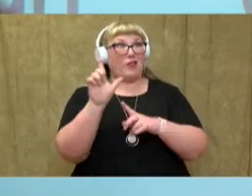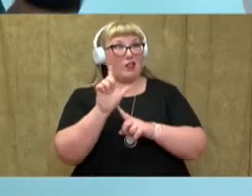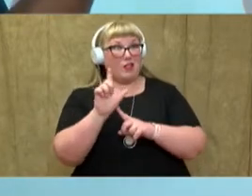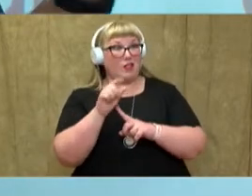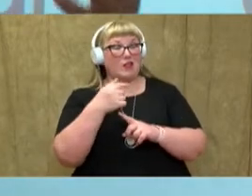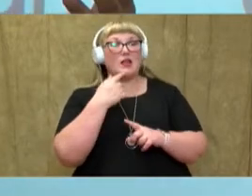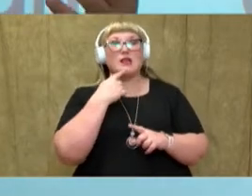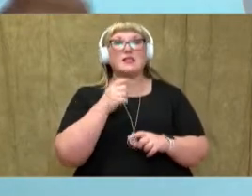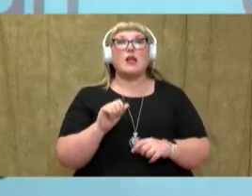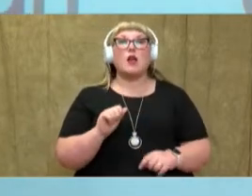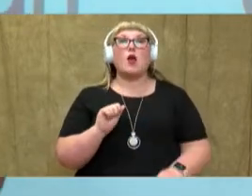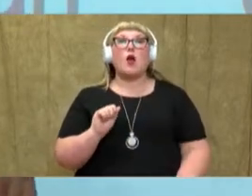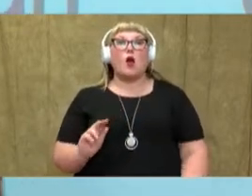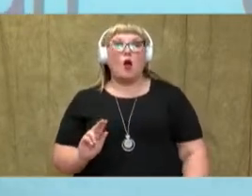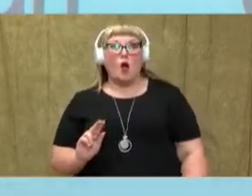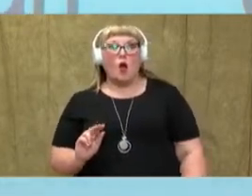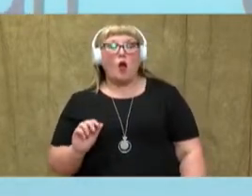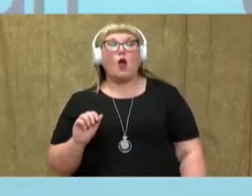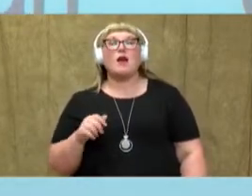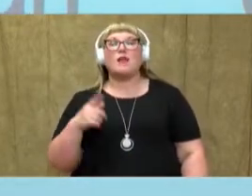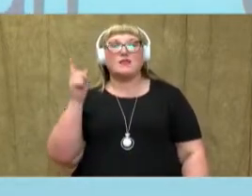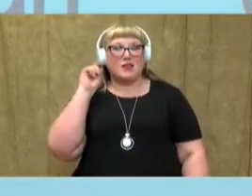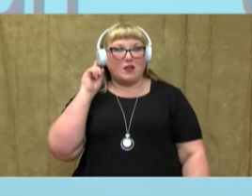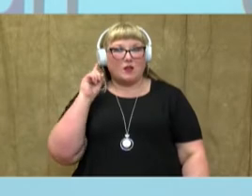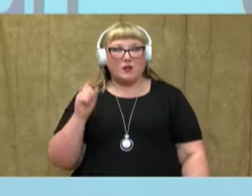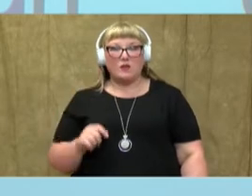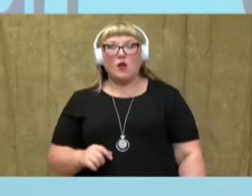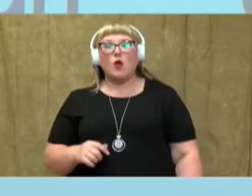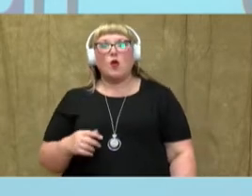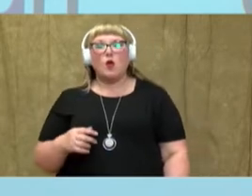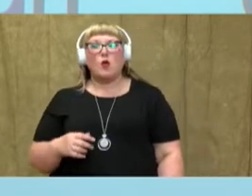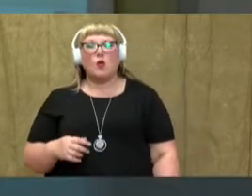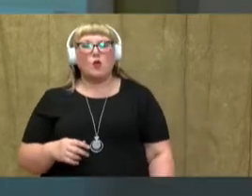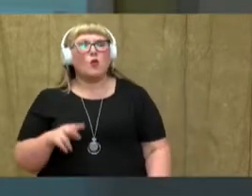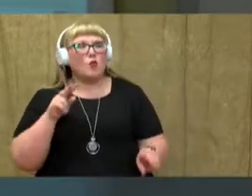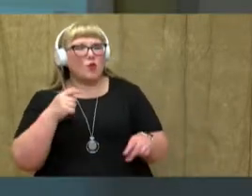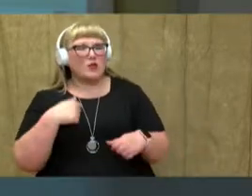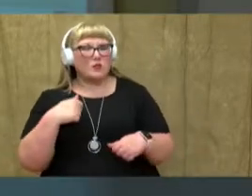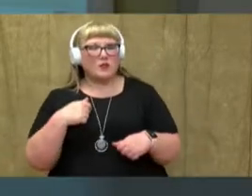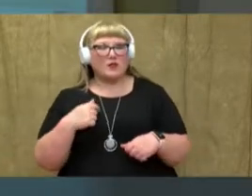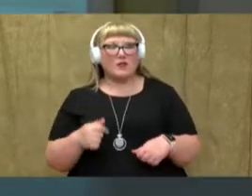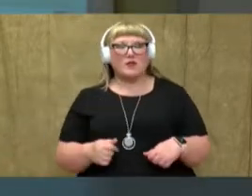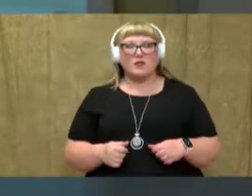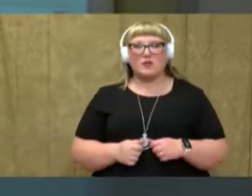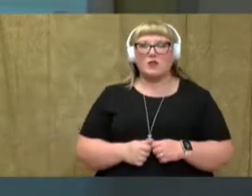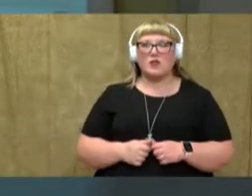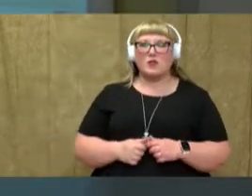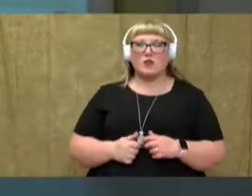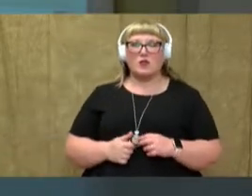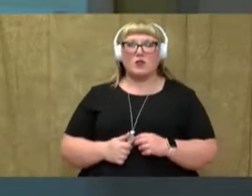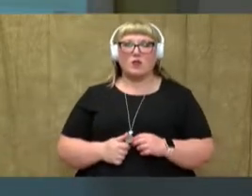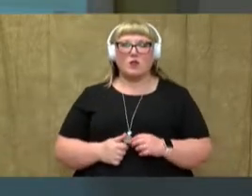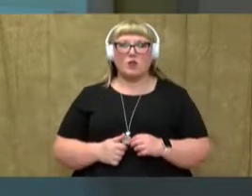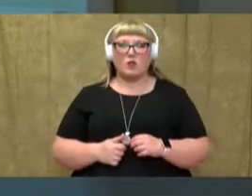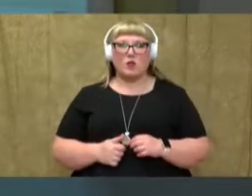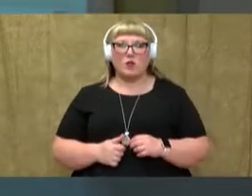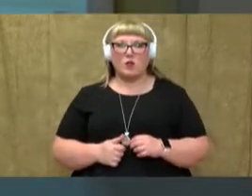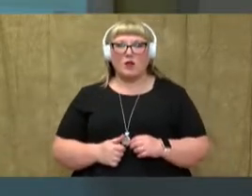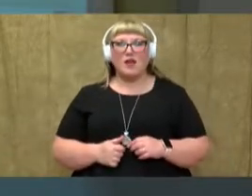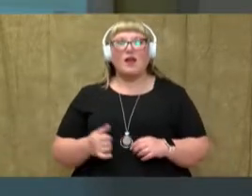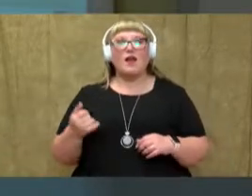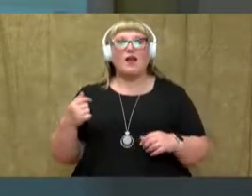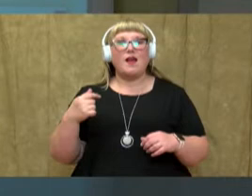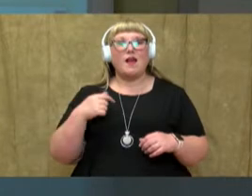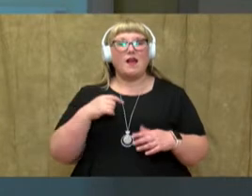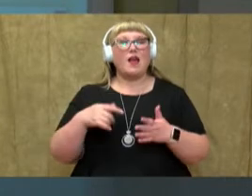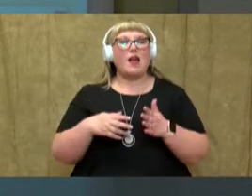say aww. Watch me as I blend words with the aww sound. As always, I highlighted the letters that